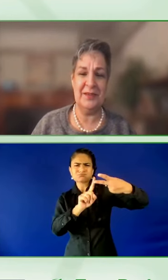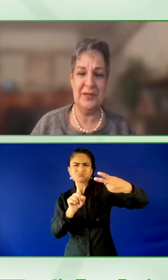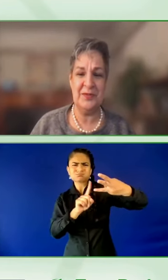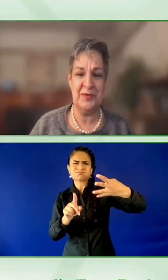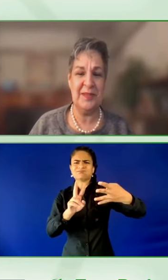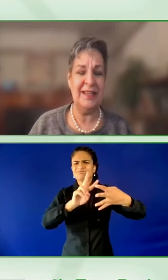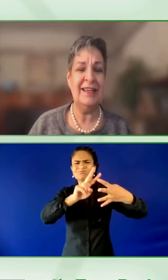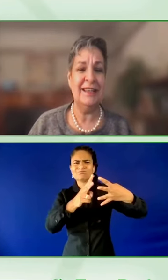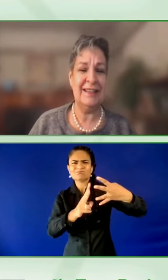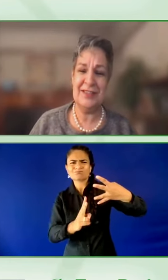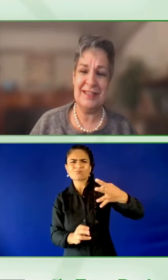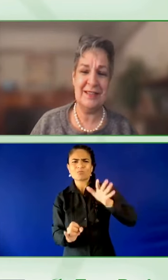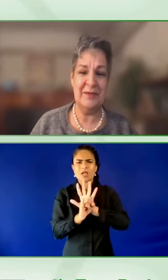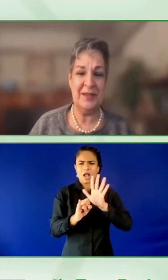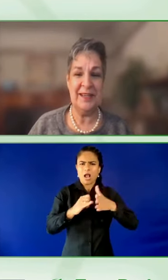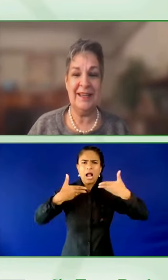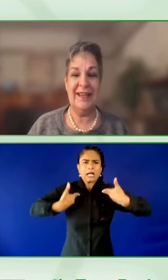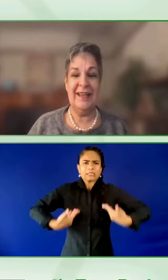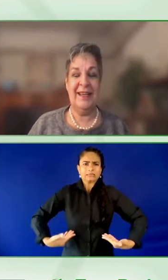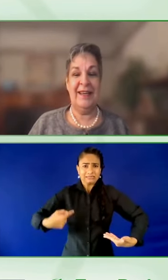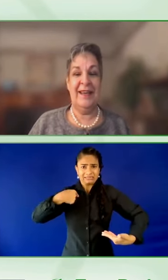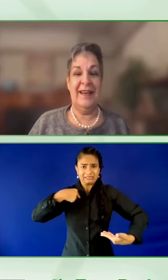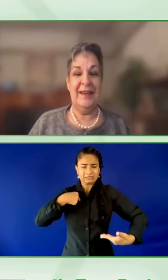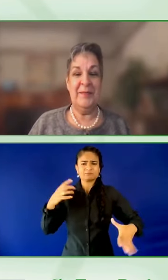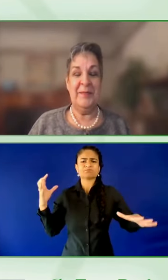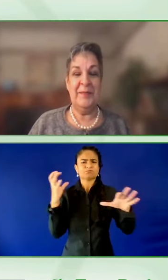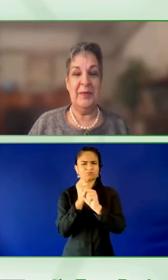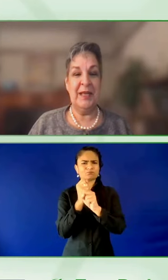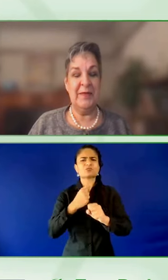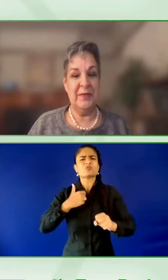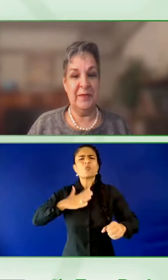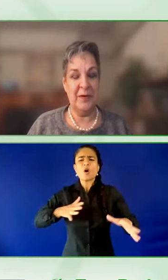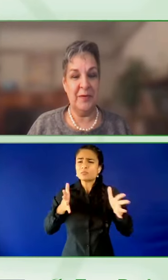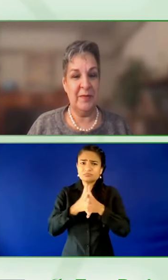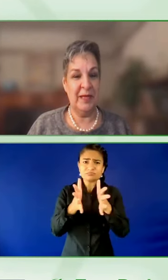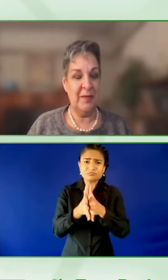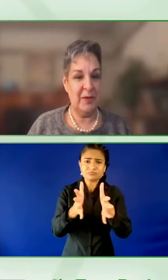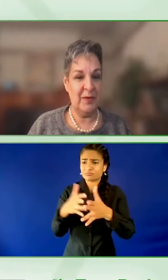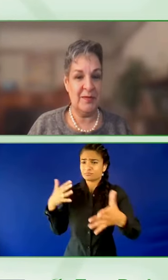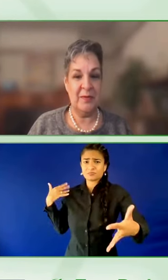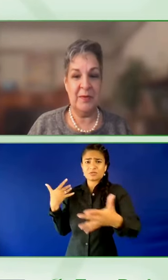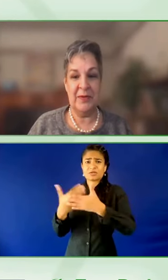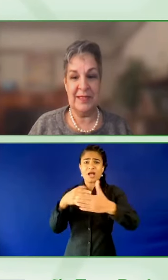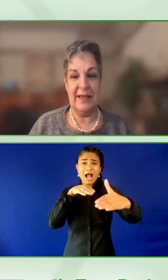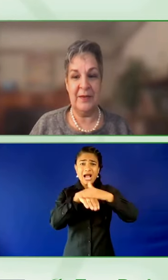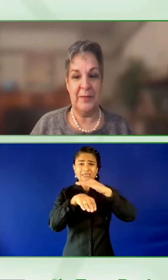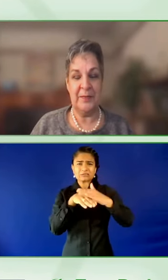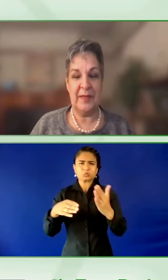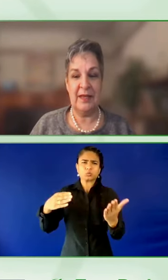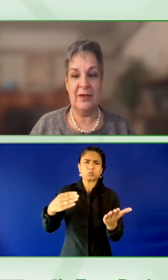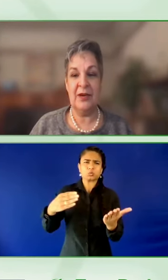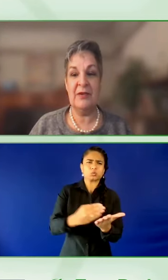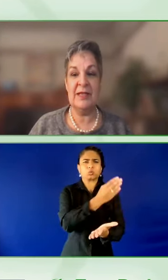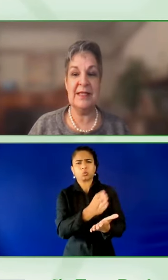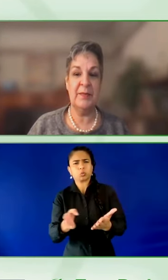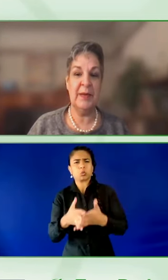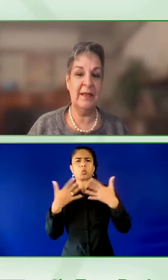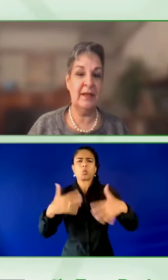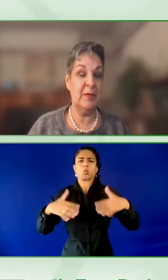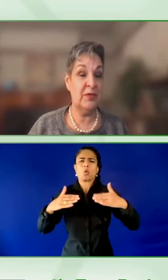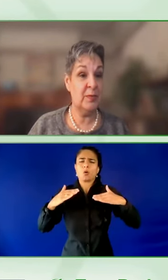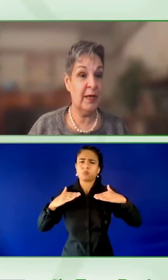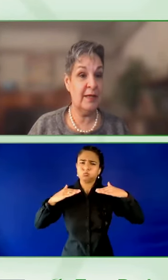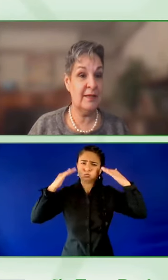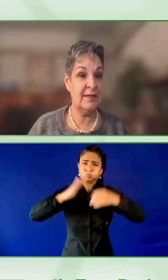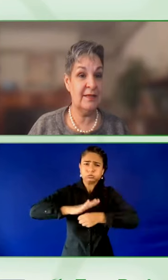are kind of cringe-worthy that just didn't work. But we keep moving forward and making progress when we work together. There are areas in the